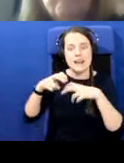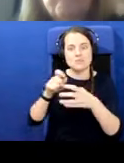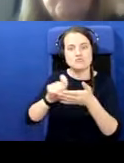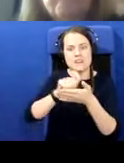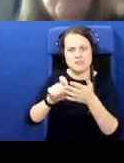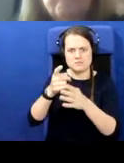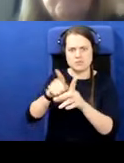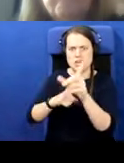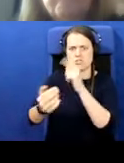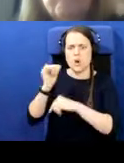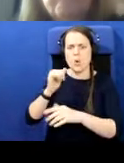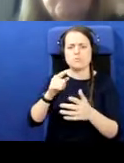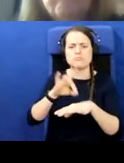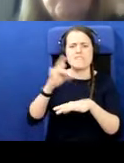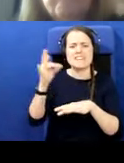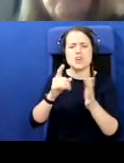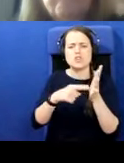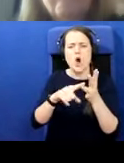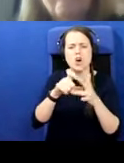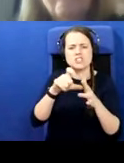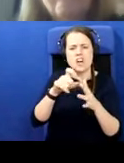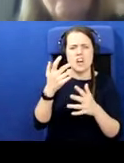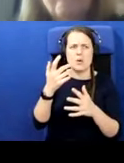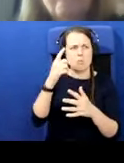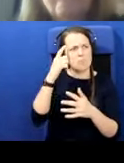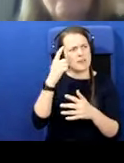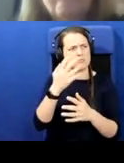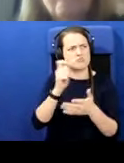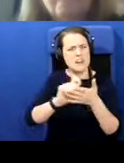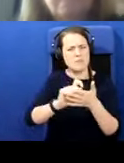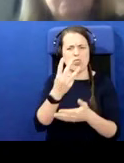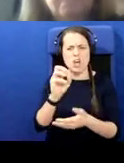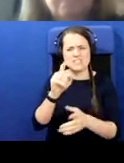think that's about 30 years old, that article. In 1987, she wrote.